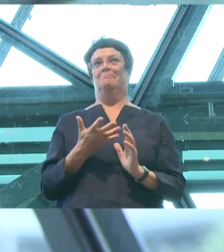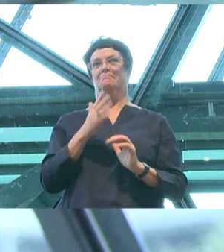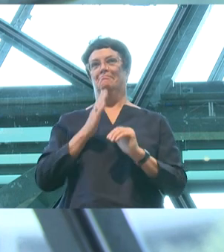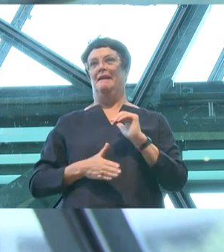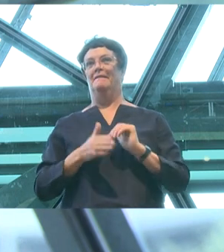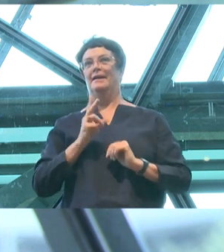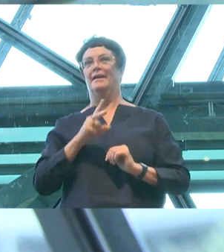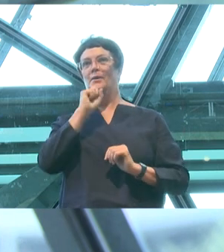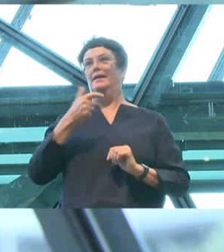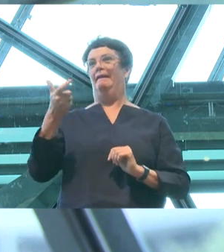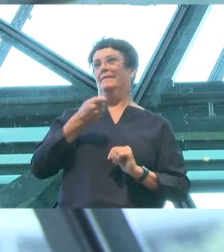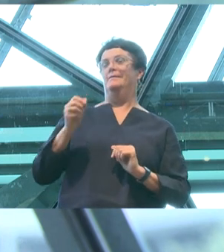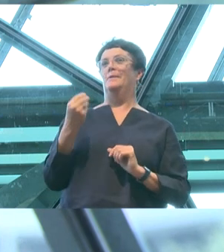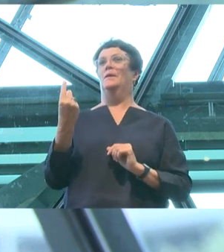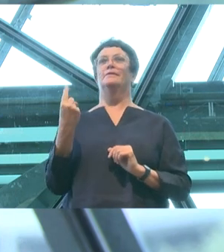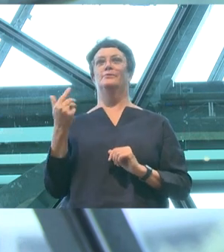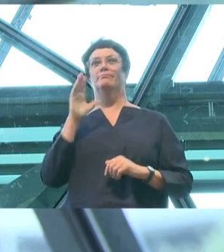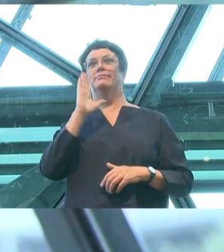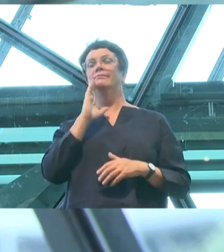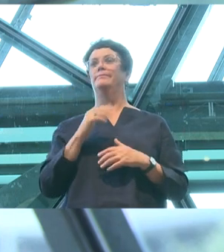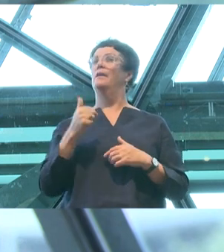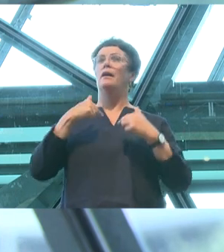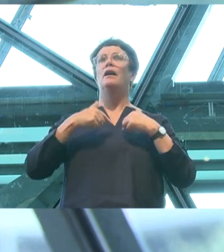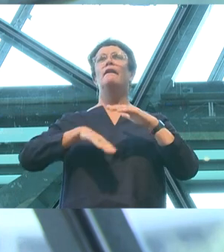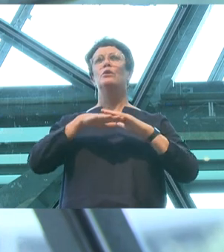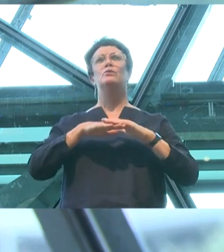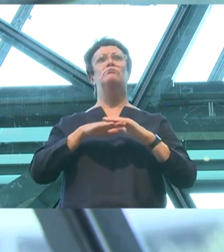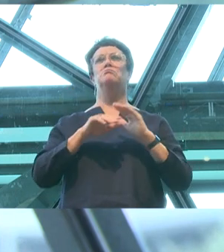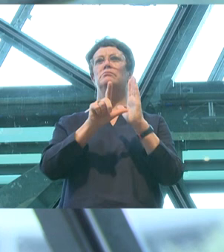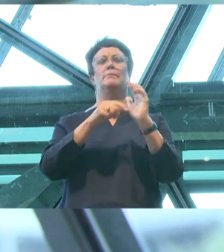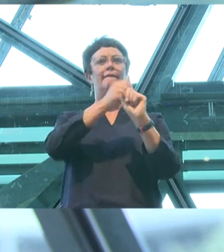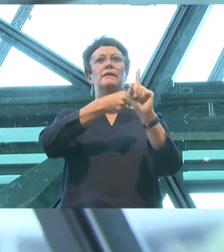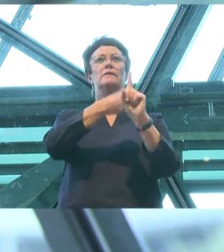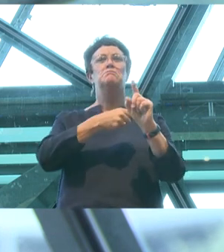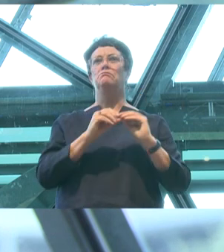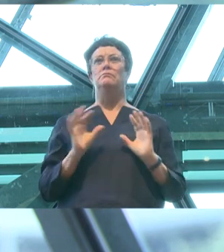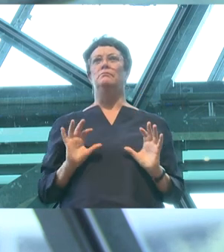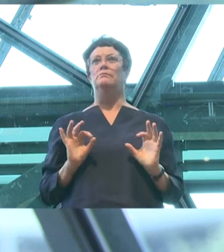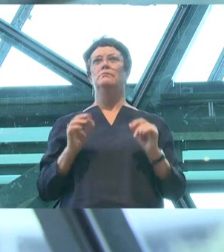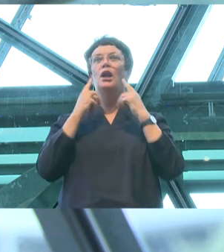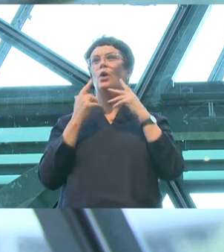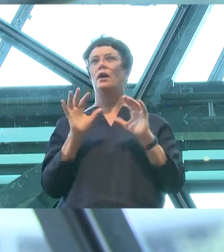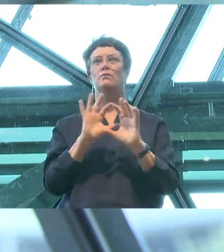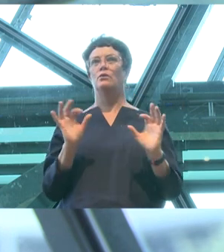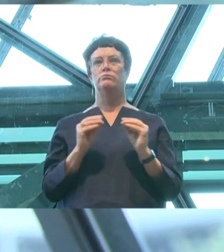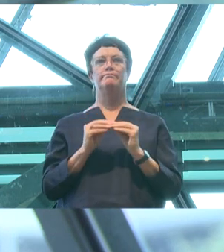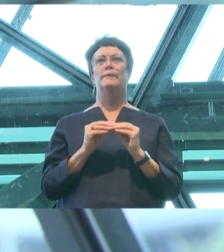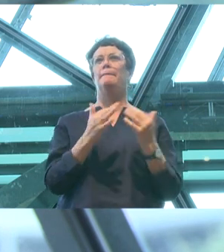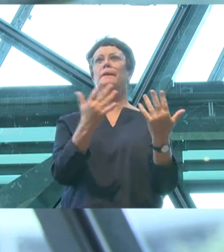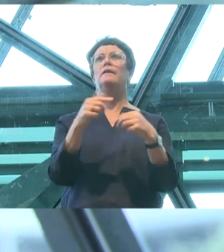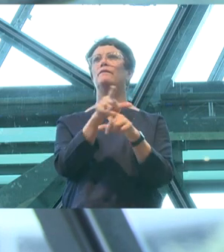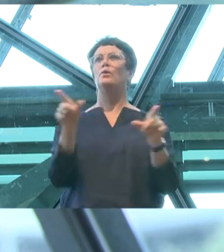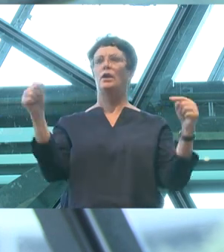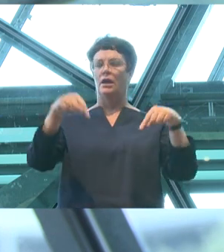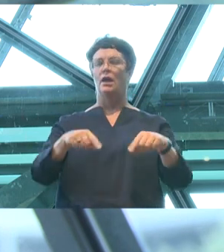I'm not a full-time activist or advocate or lawyer. I don't do the work that so many of you in this room